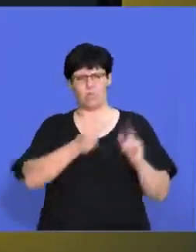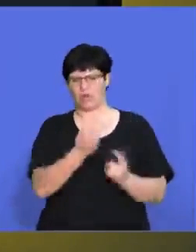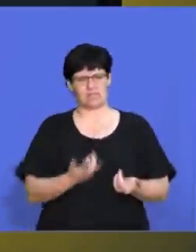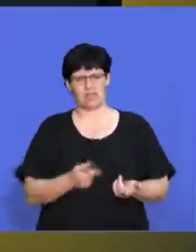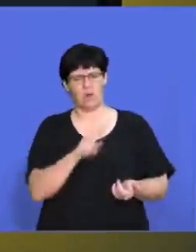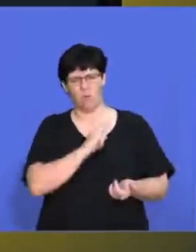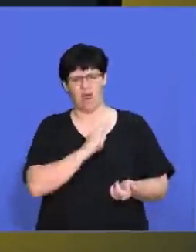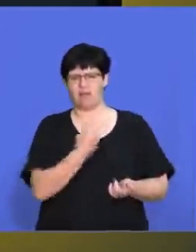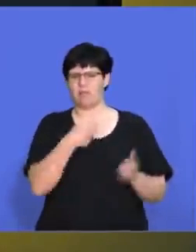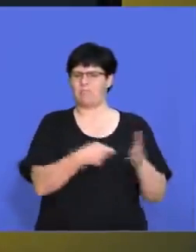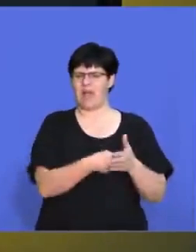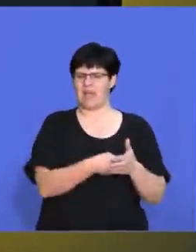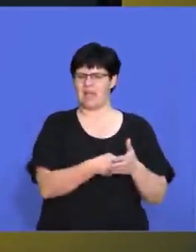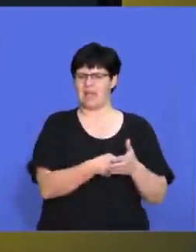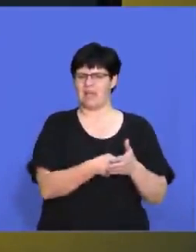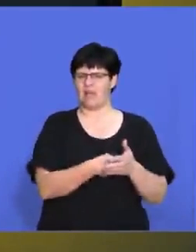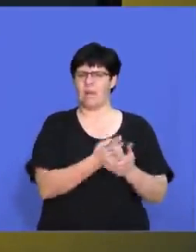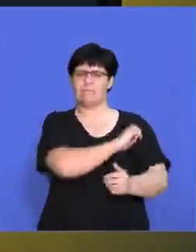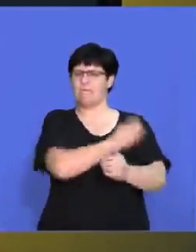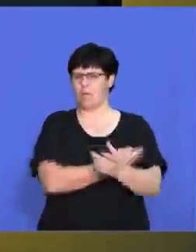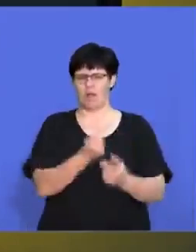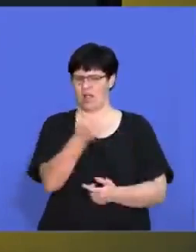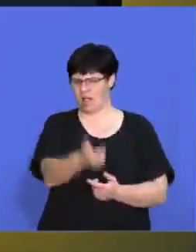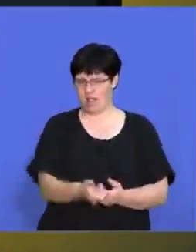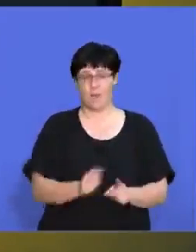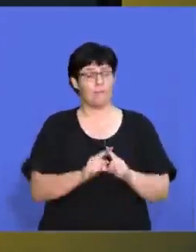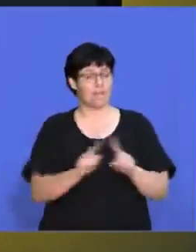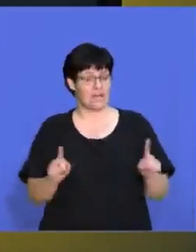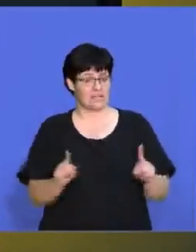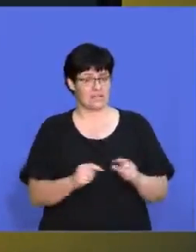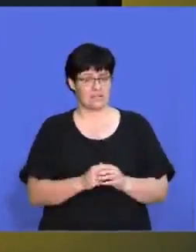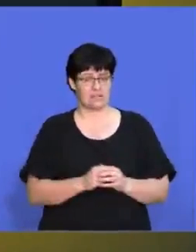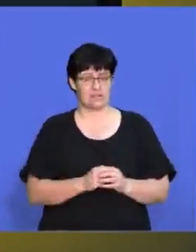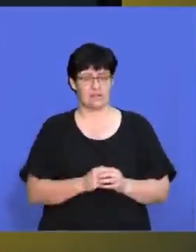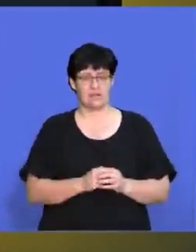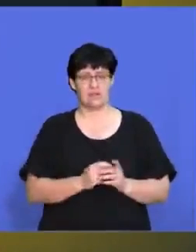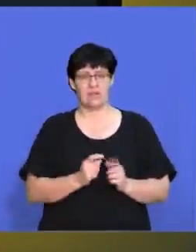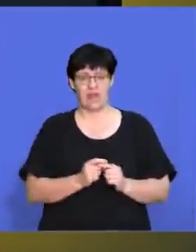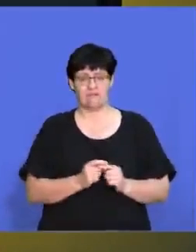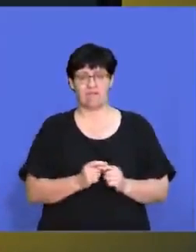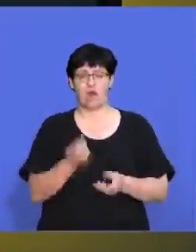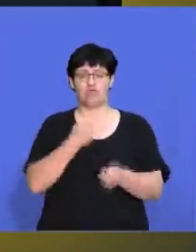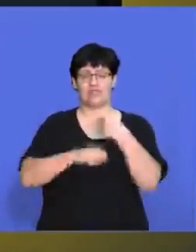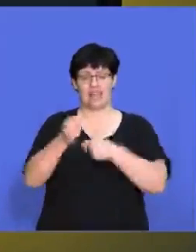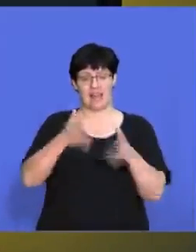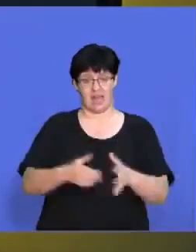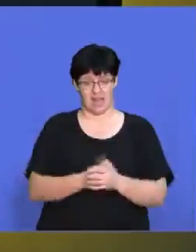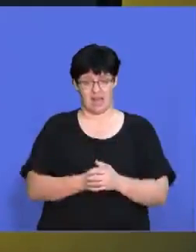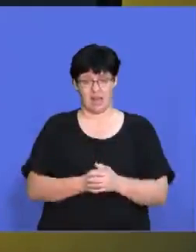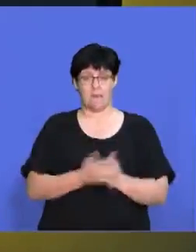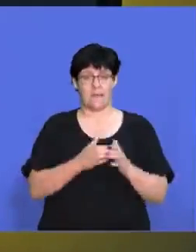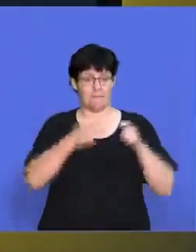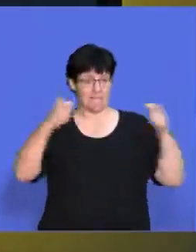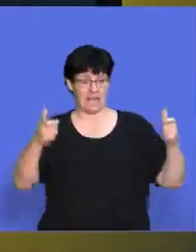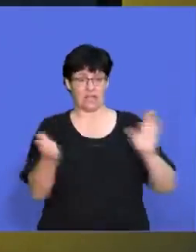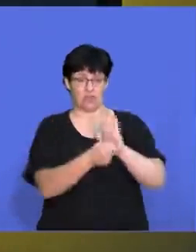does not have a lot of power. However, if we had to take one of the retailers, one of our massive retailers